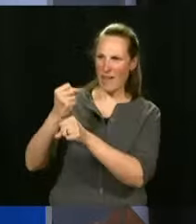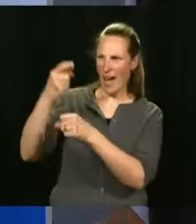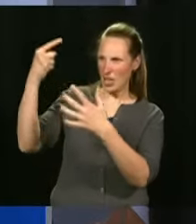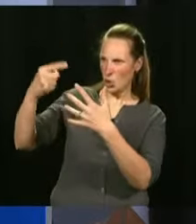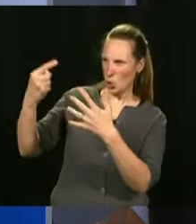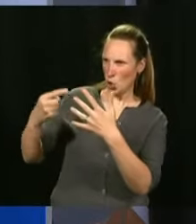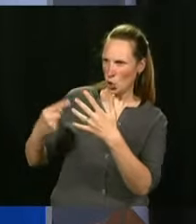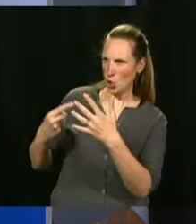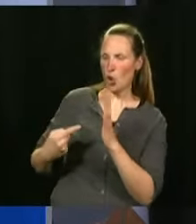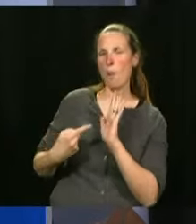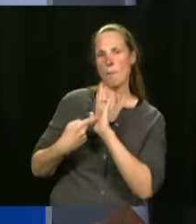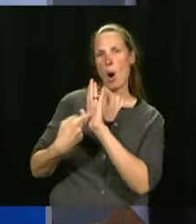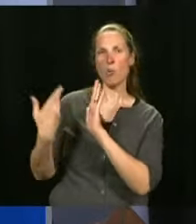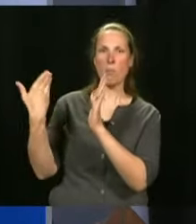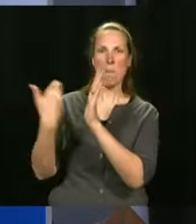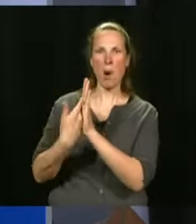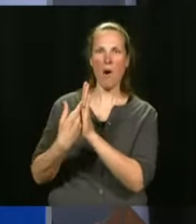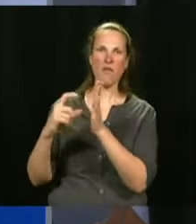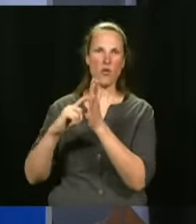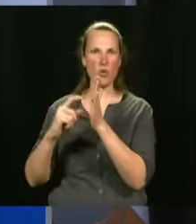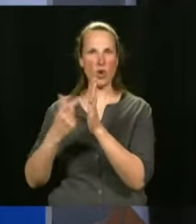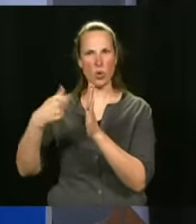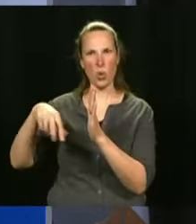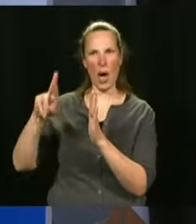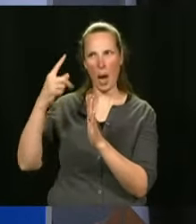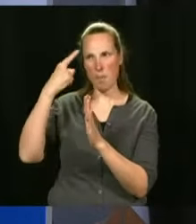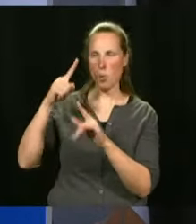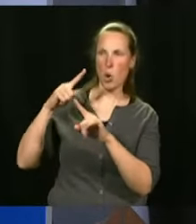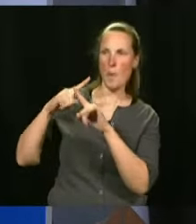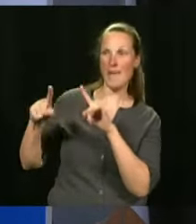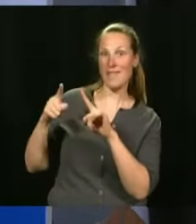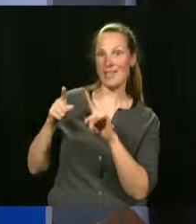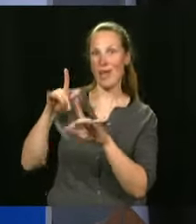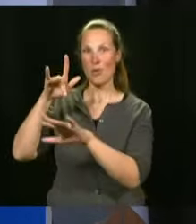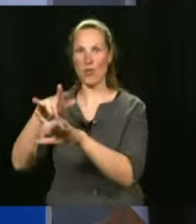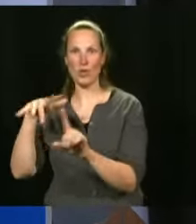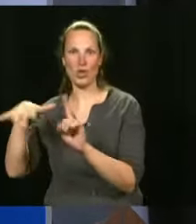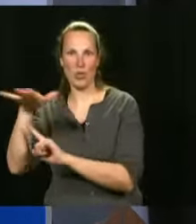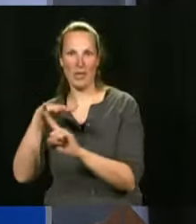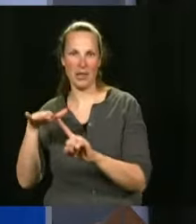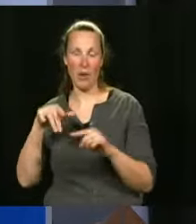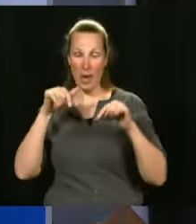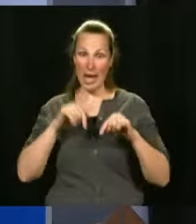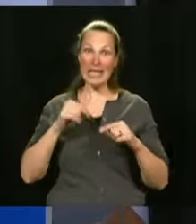So we truly have to do things properly. It's our duty as scientists to look at data.